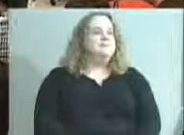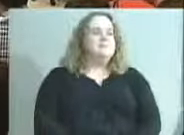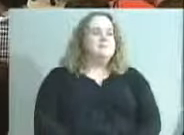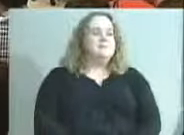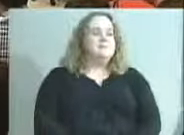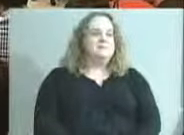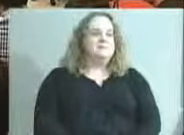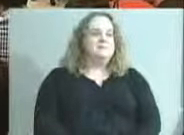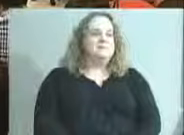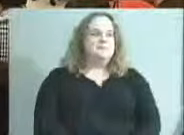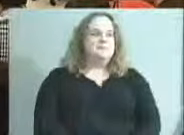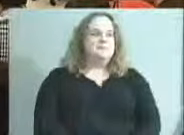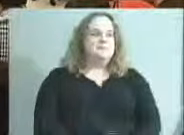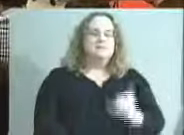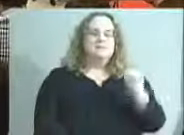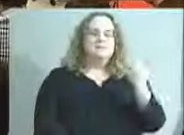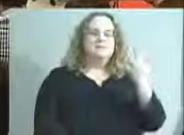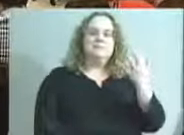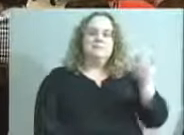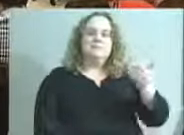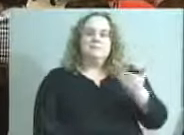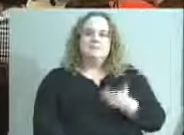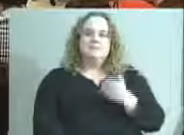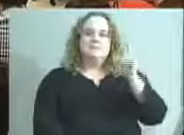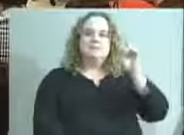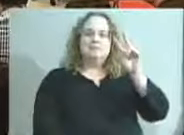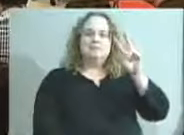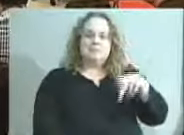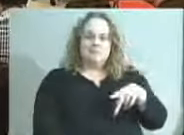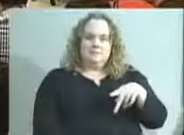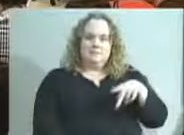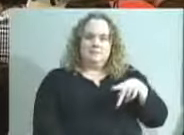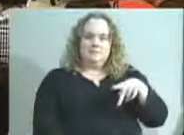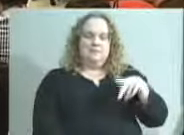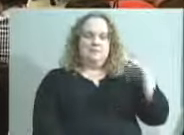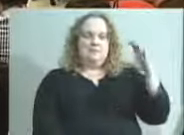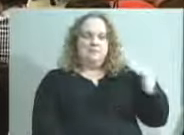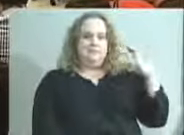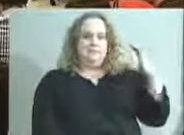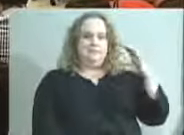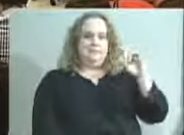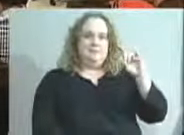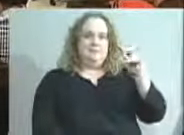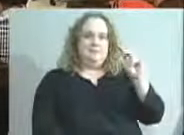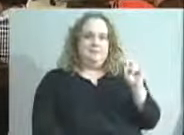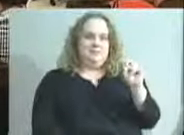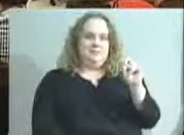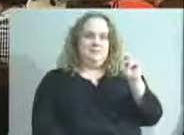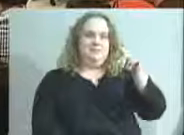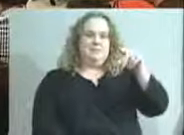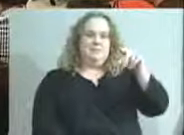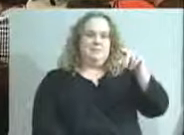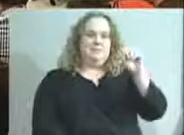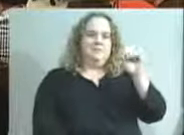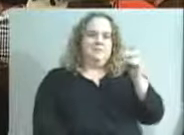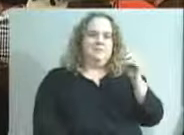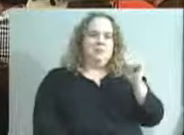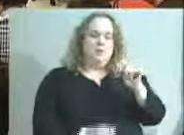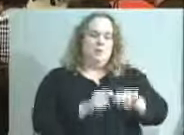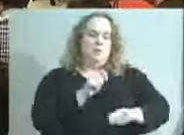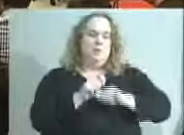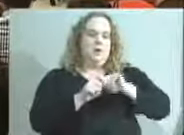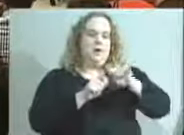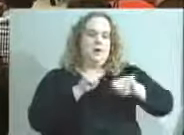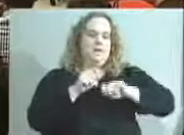Okay. Now it's my pleasure to introduce Vice Chair Diane Porter to draw lots for the tie bid. We have a tie bid.